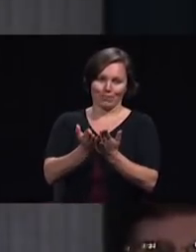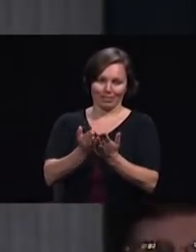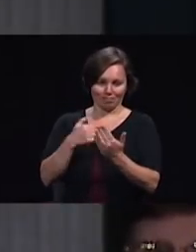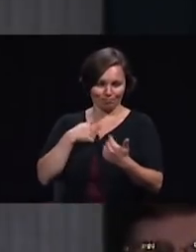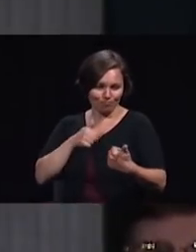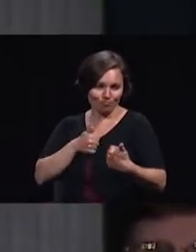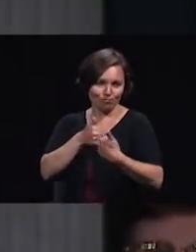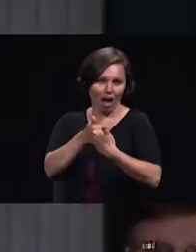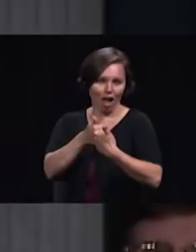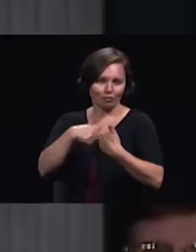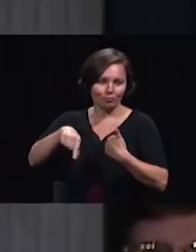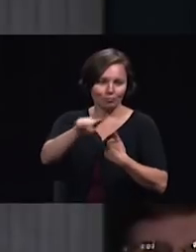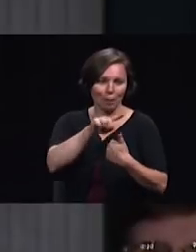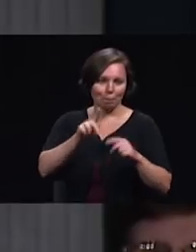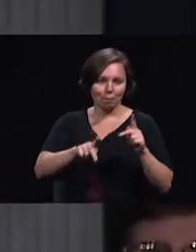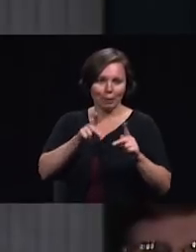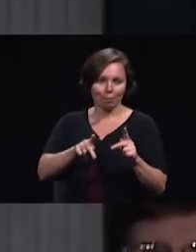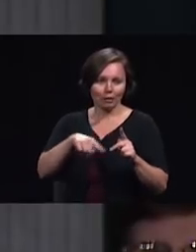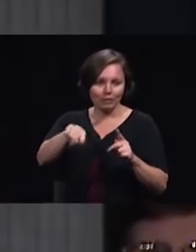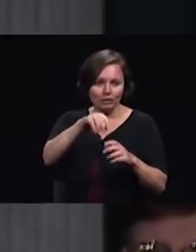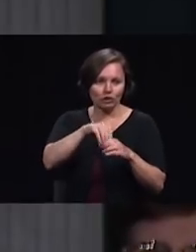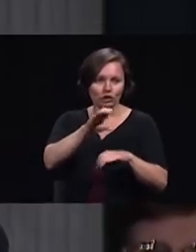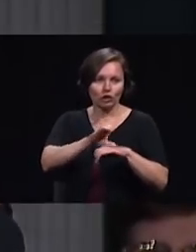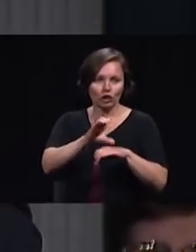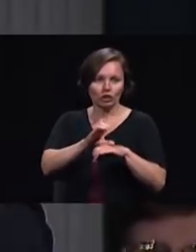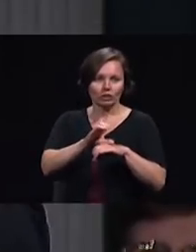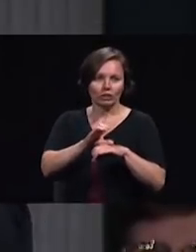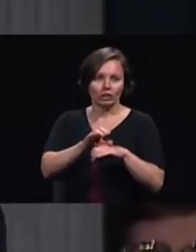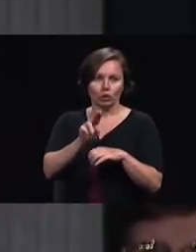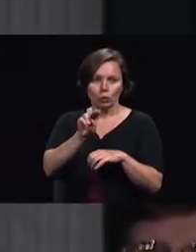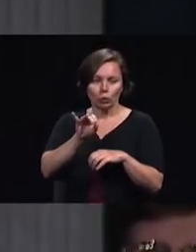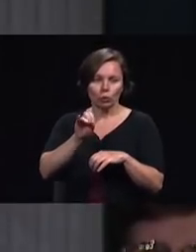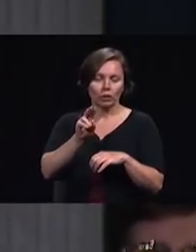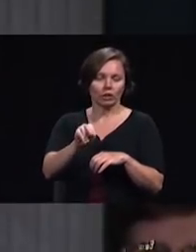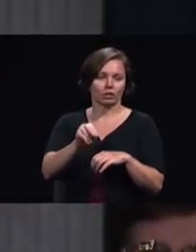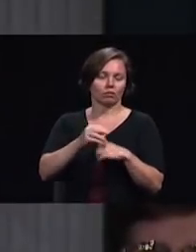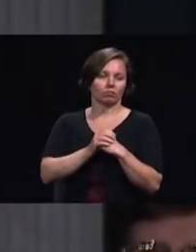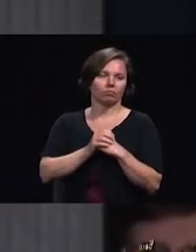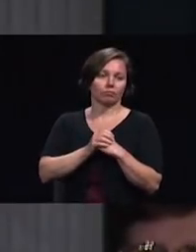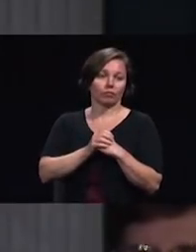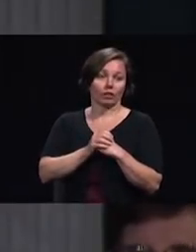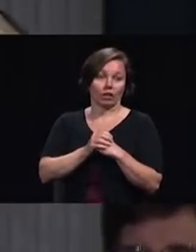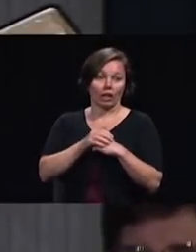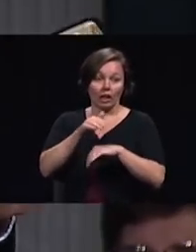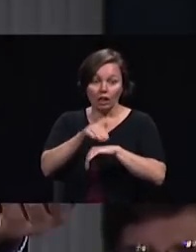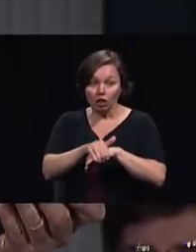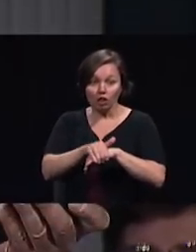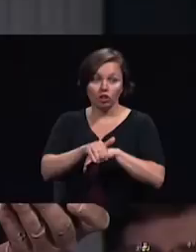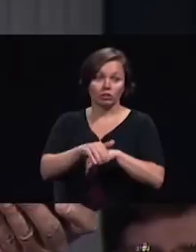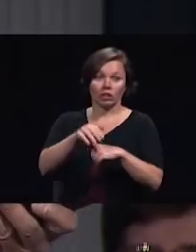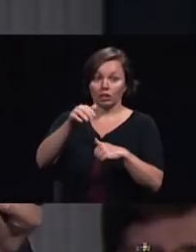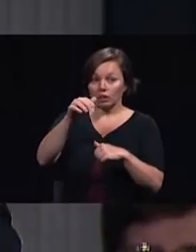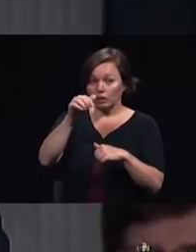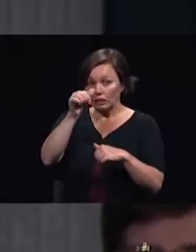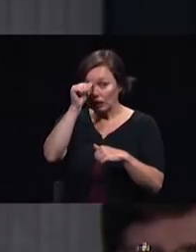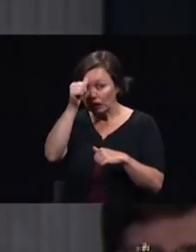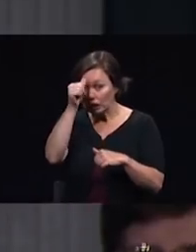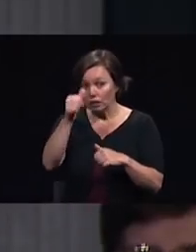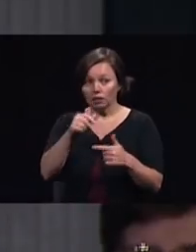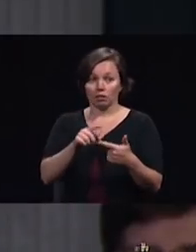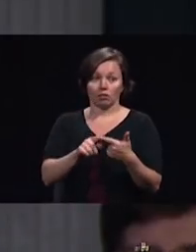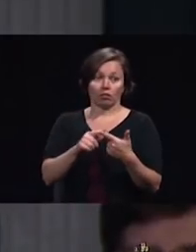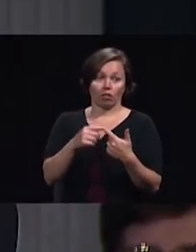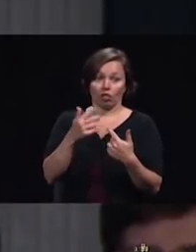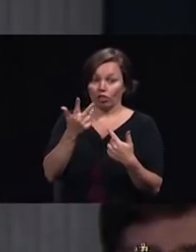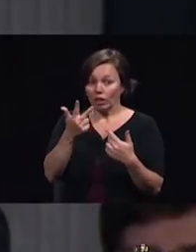conferences churches in India England some parts of Europe the three Americas and they are